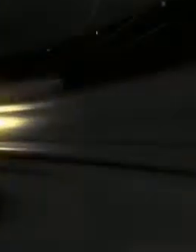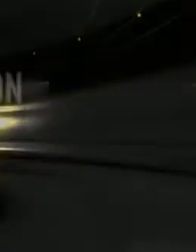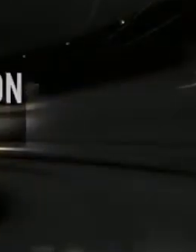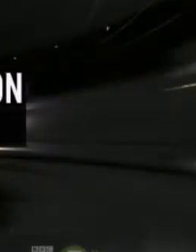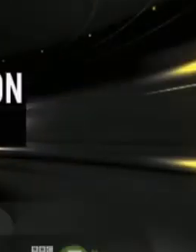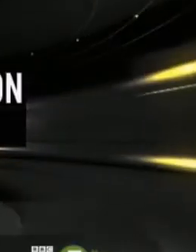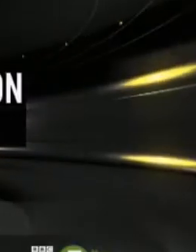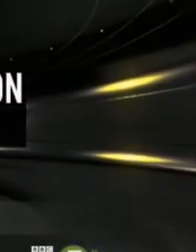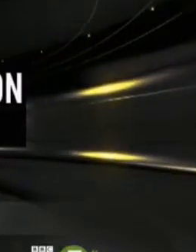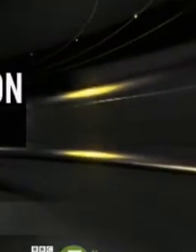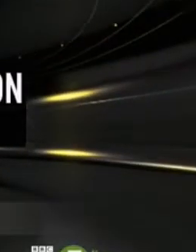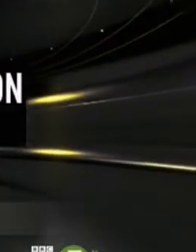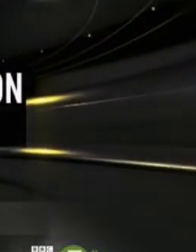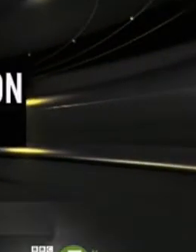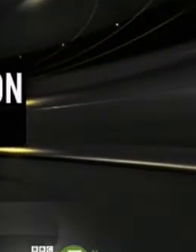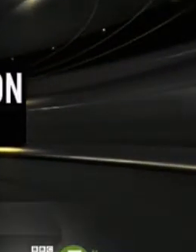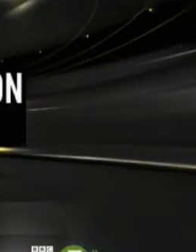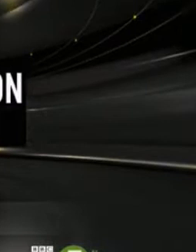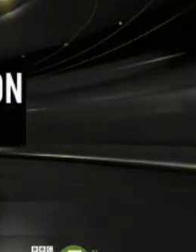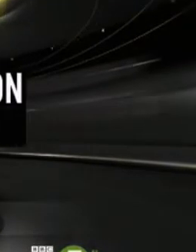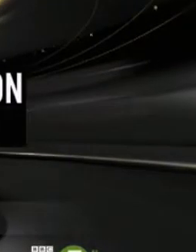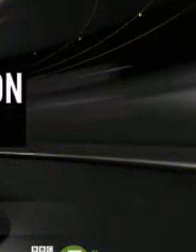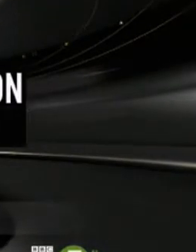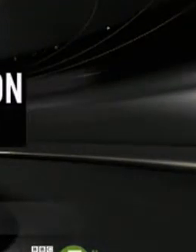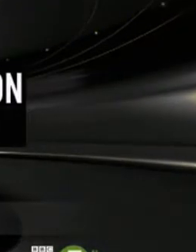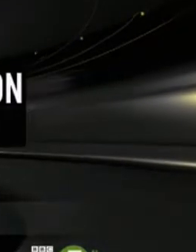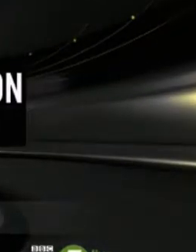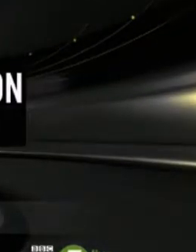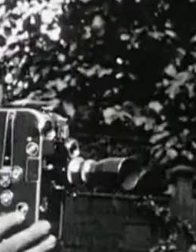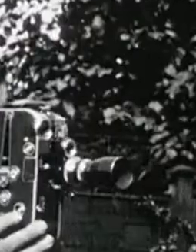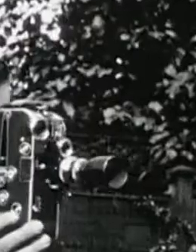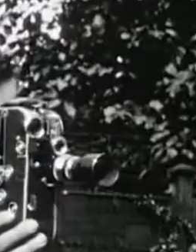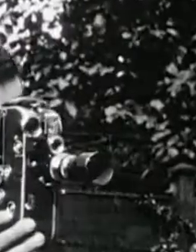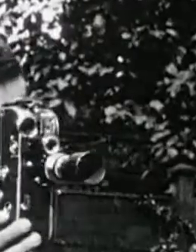Grand Prix, Friday at 6 on BBC2 and 5 Live Sports Extra.